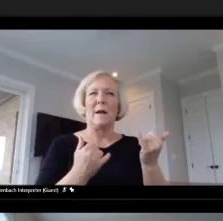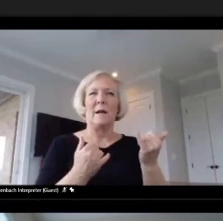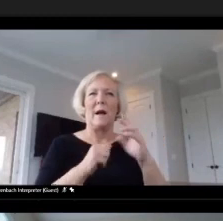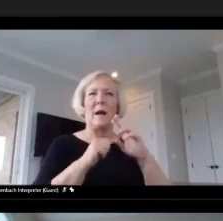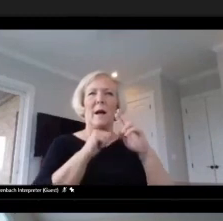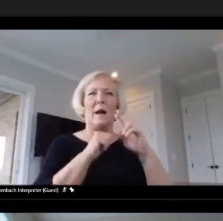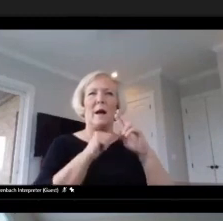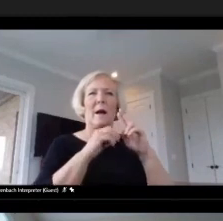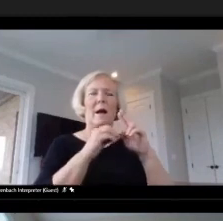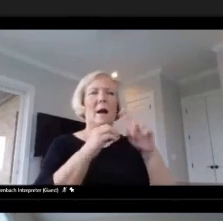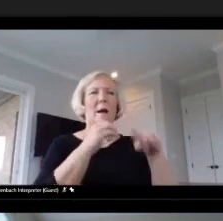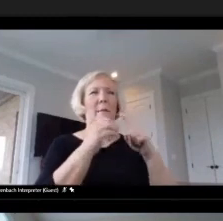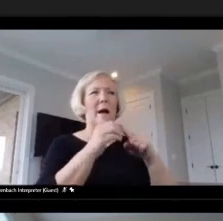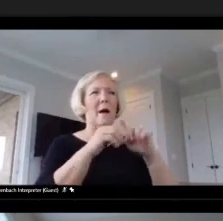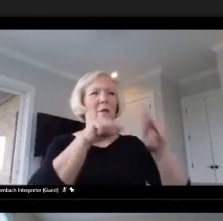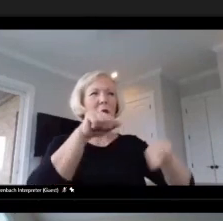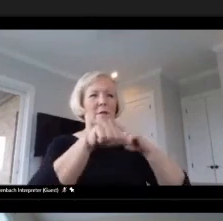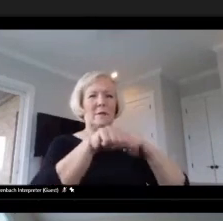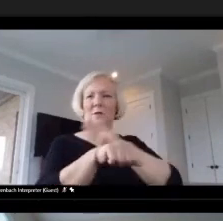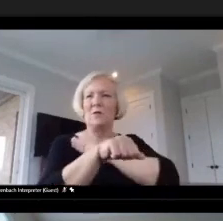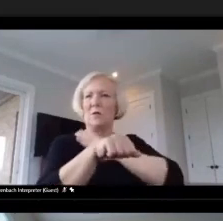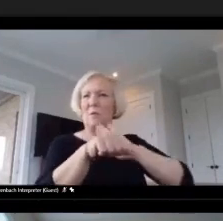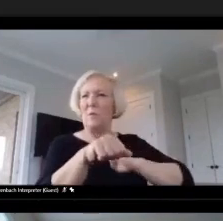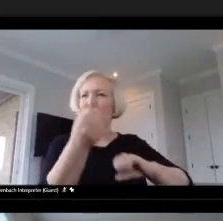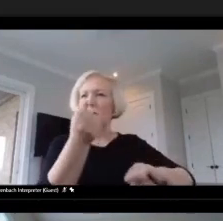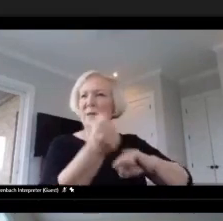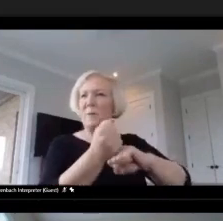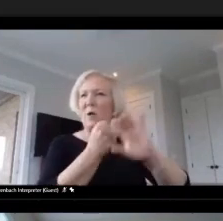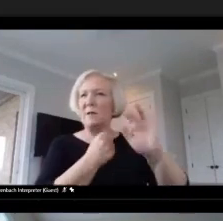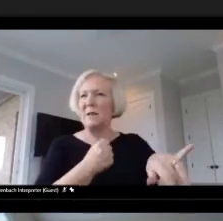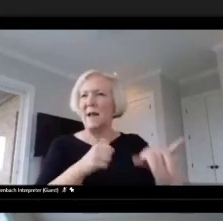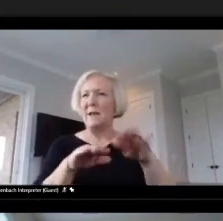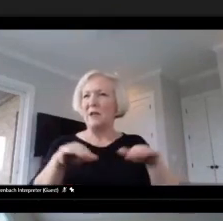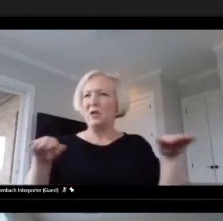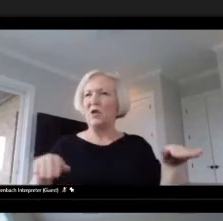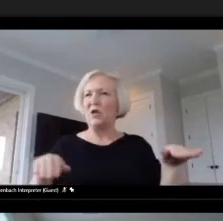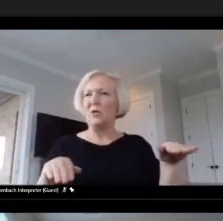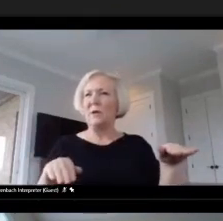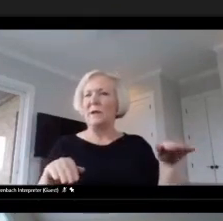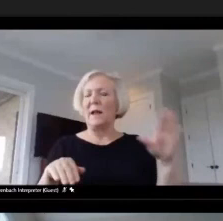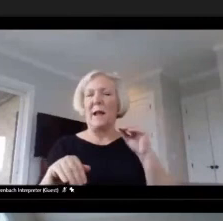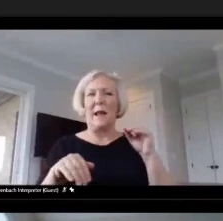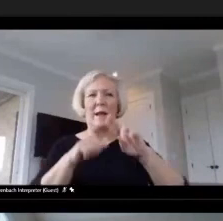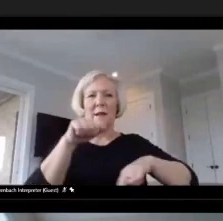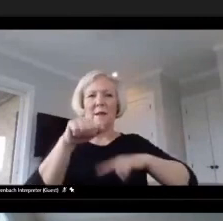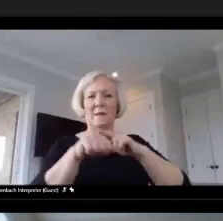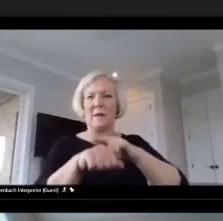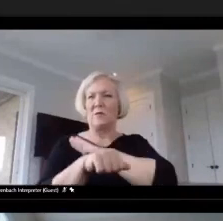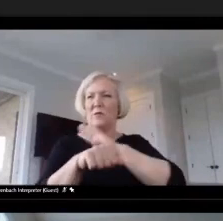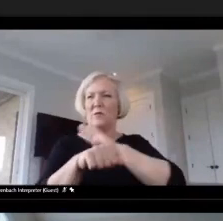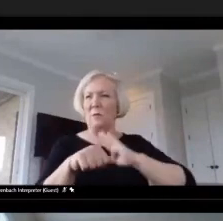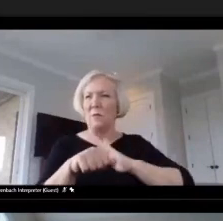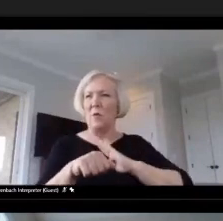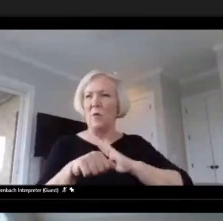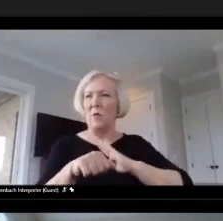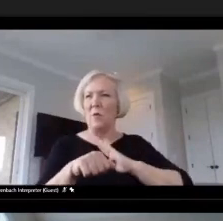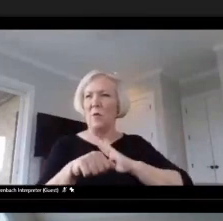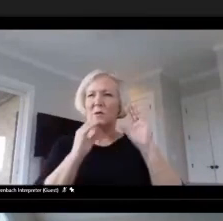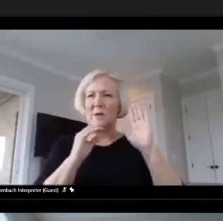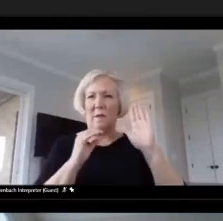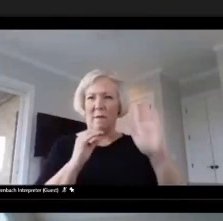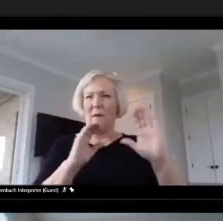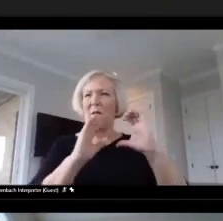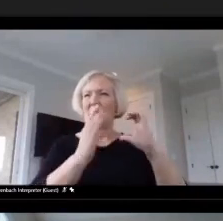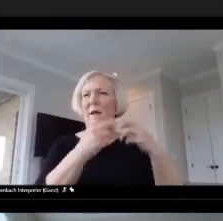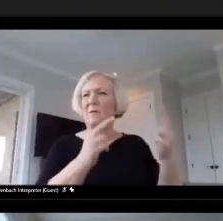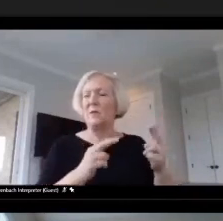supports that, how children and National Board teachers' classrooms are doing